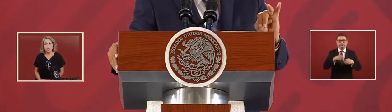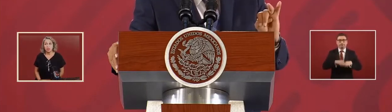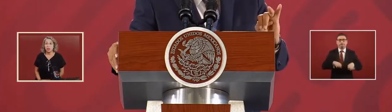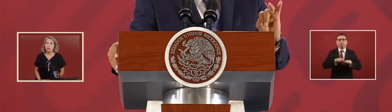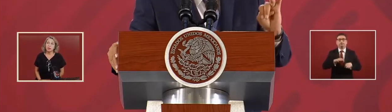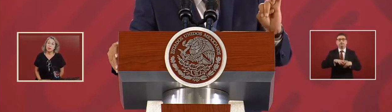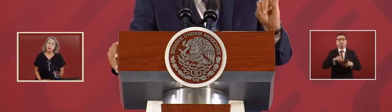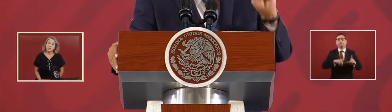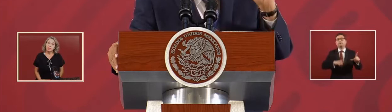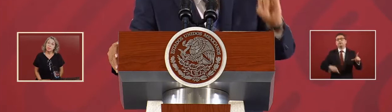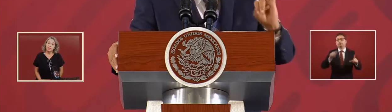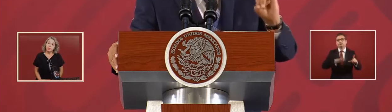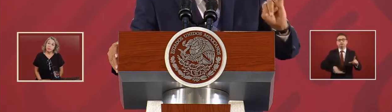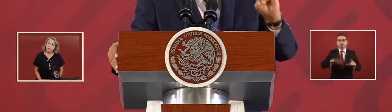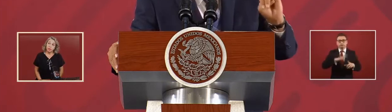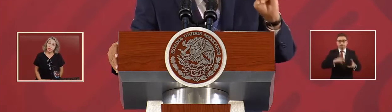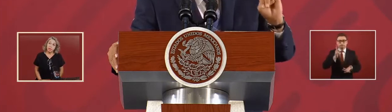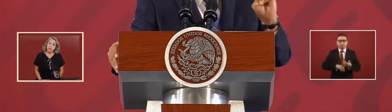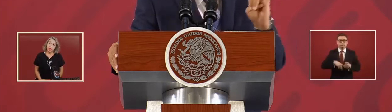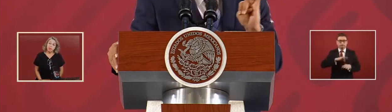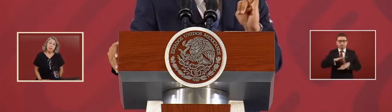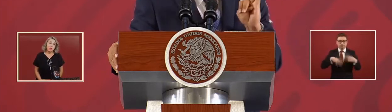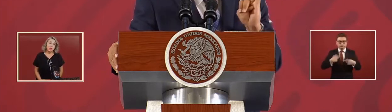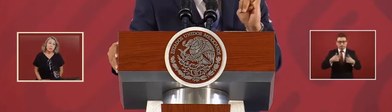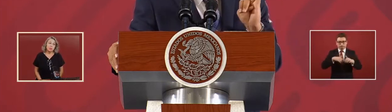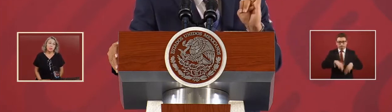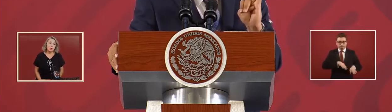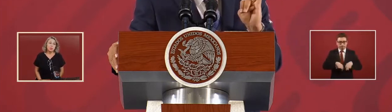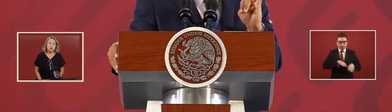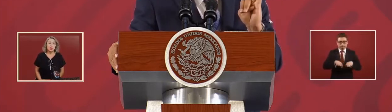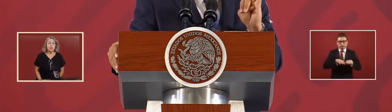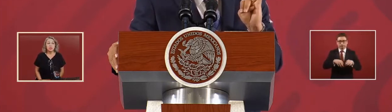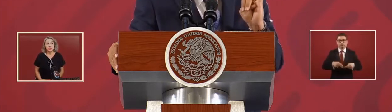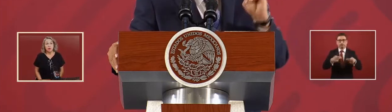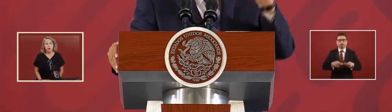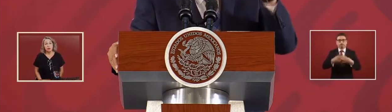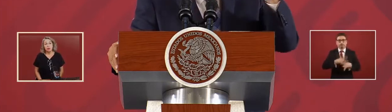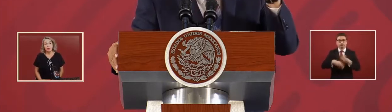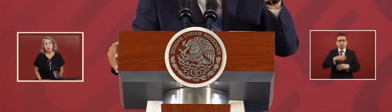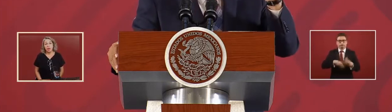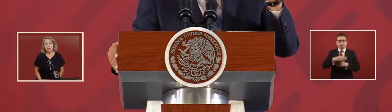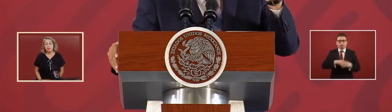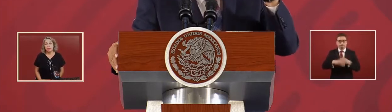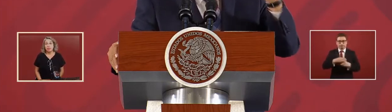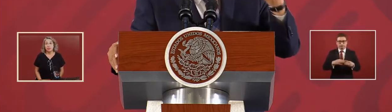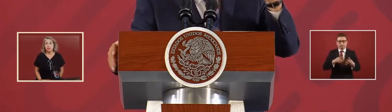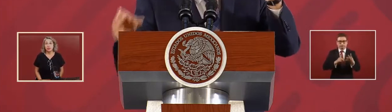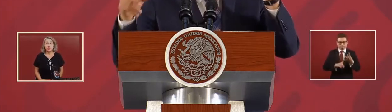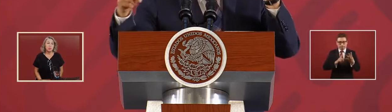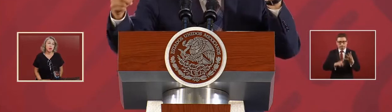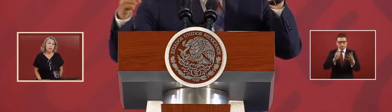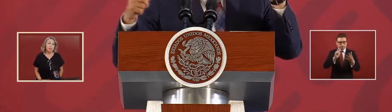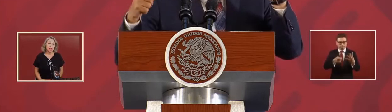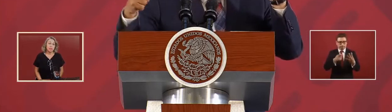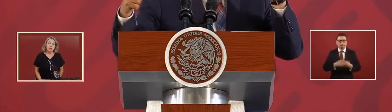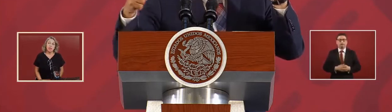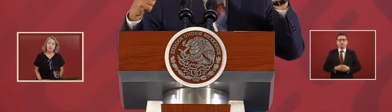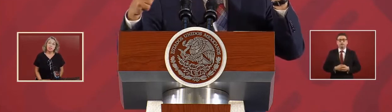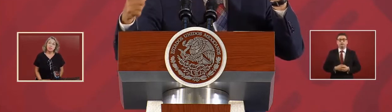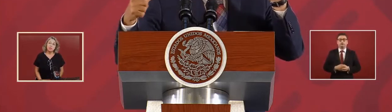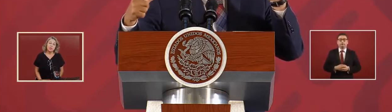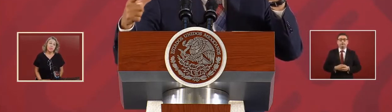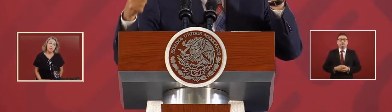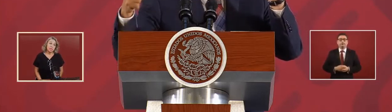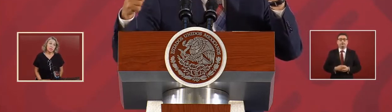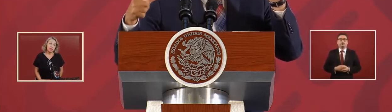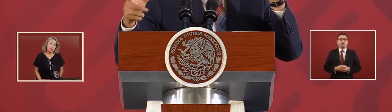that we're going to reactivate the internal market and the fourth is an agreement which